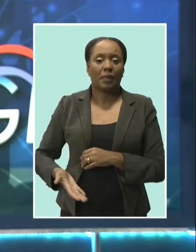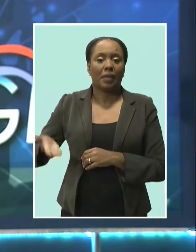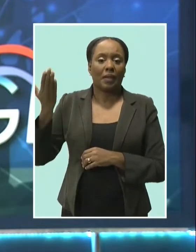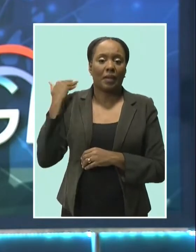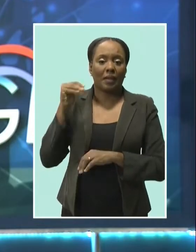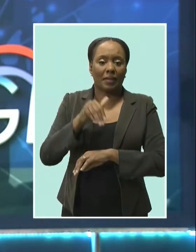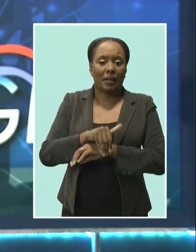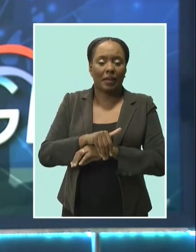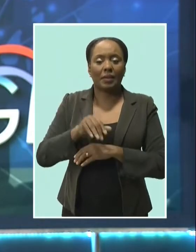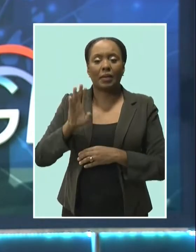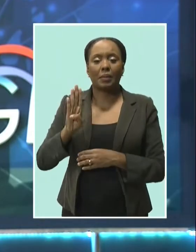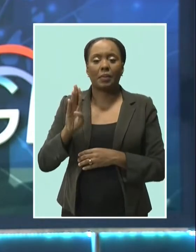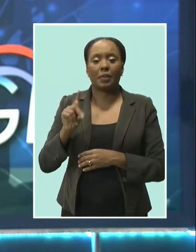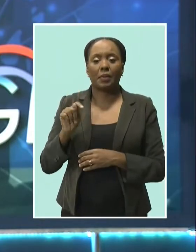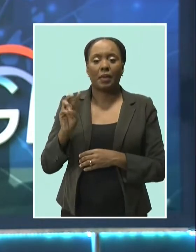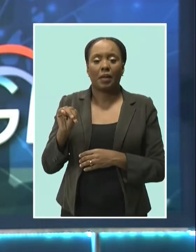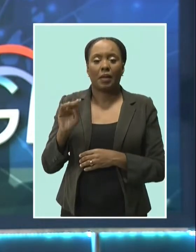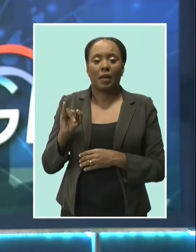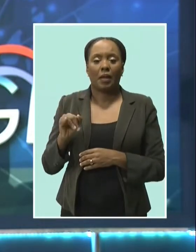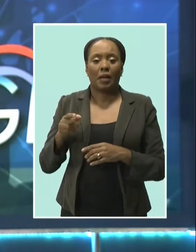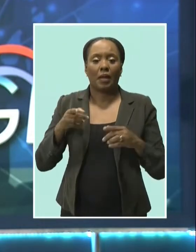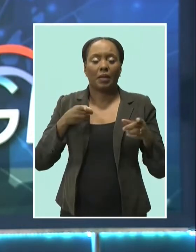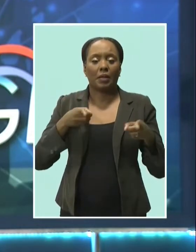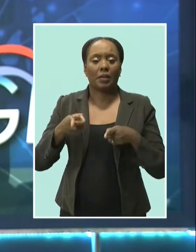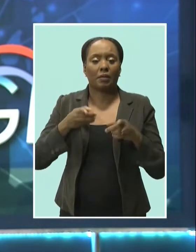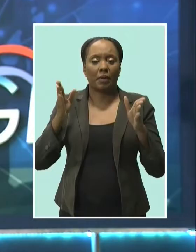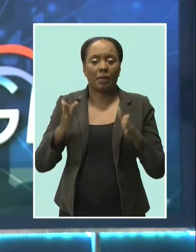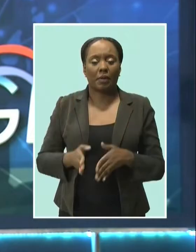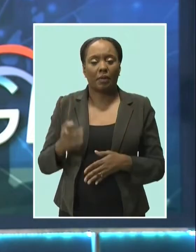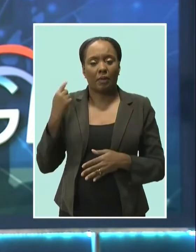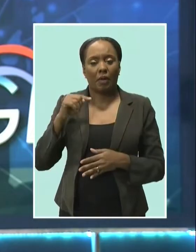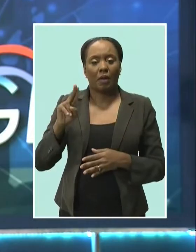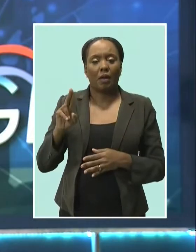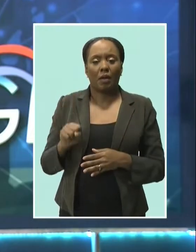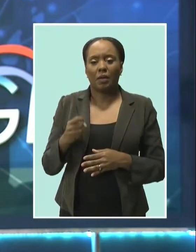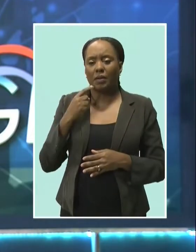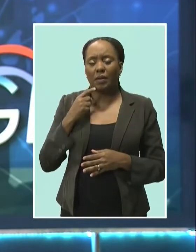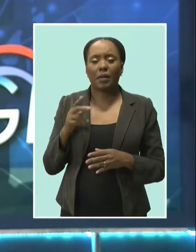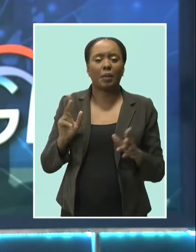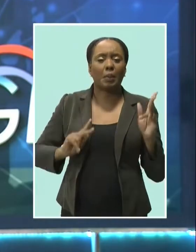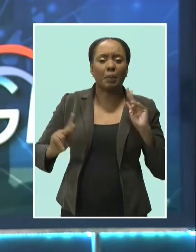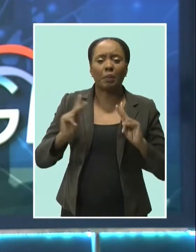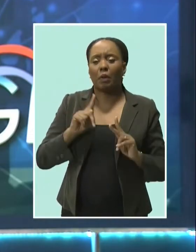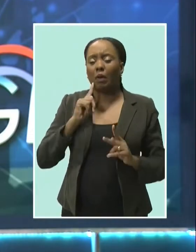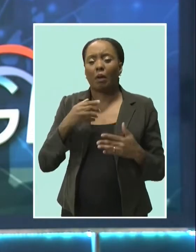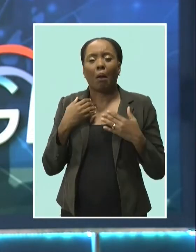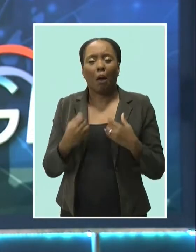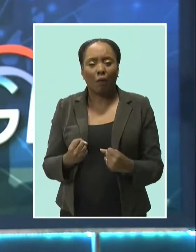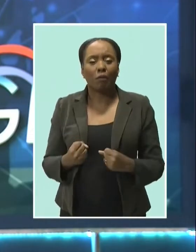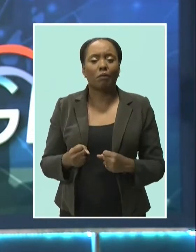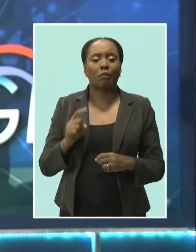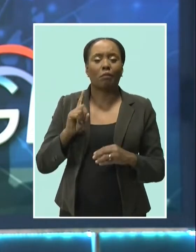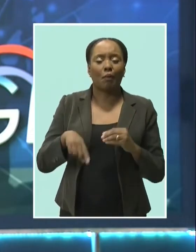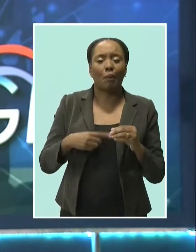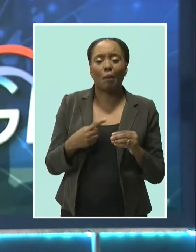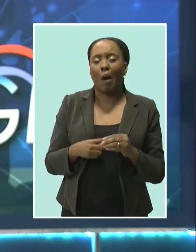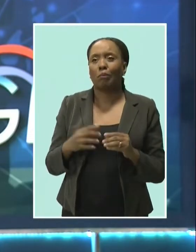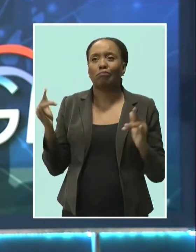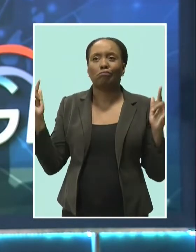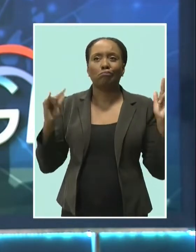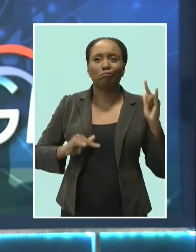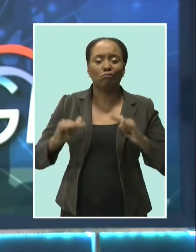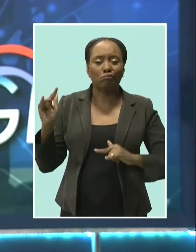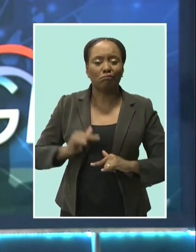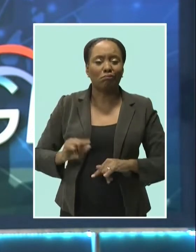last evening on the people's business, BTMI director for the U.S., UC Skeet, said there's been a vote of confidence from airline